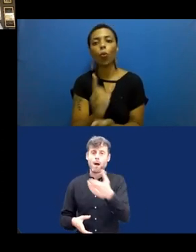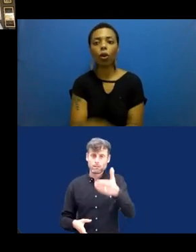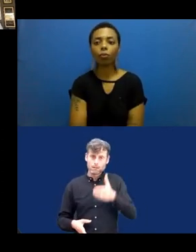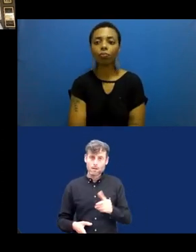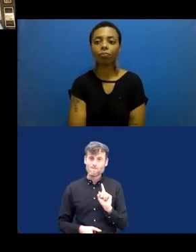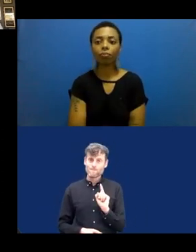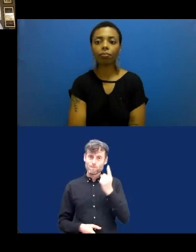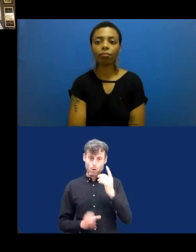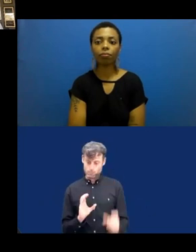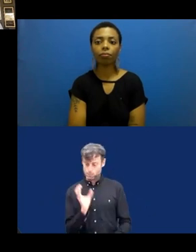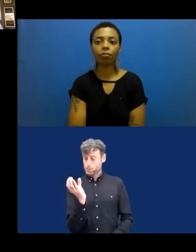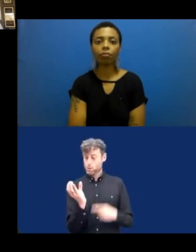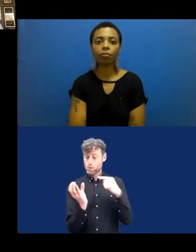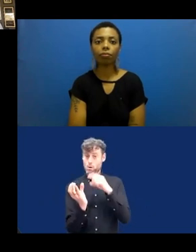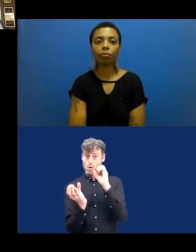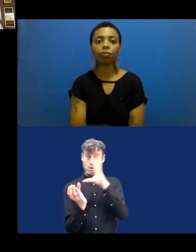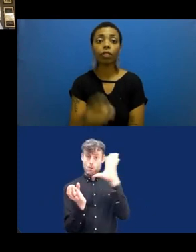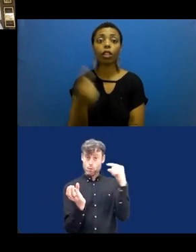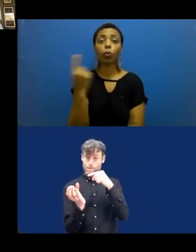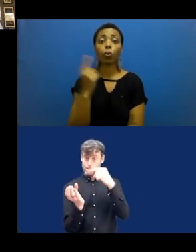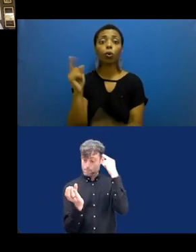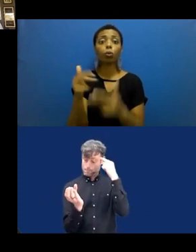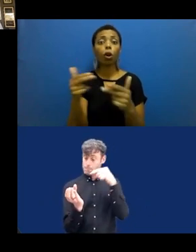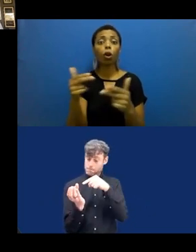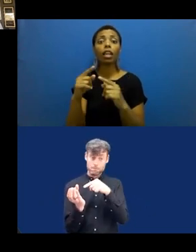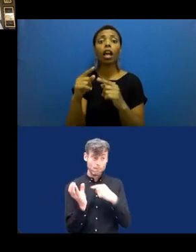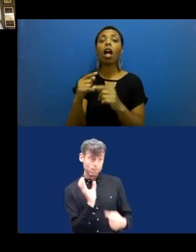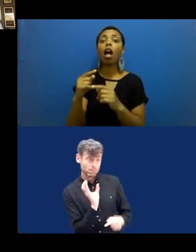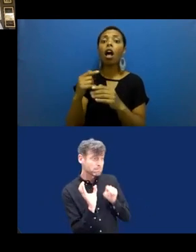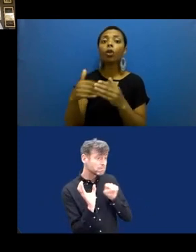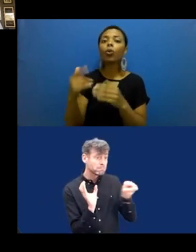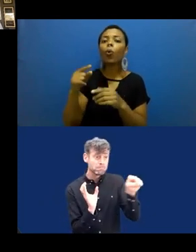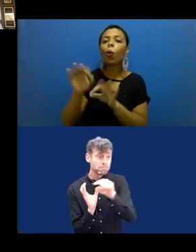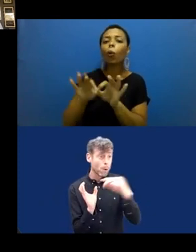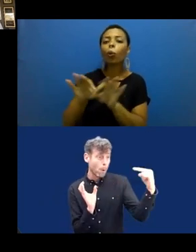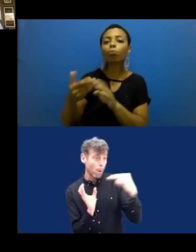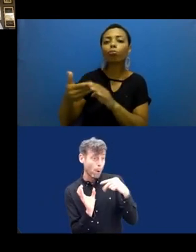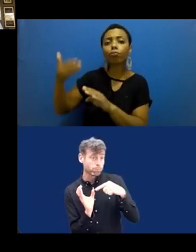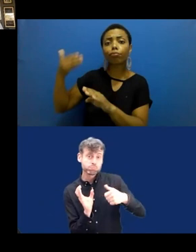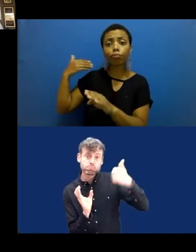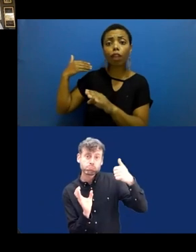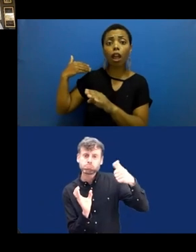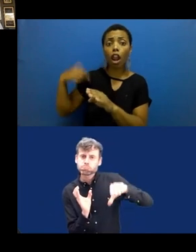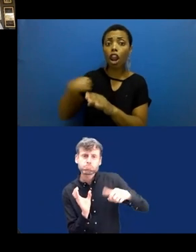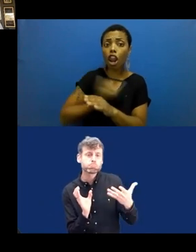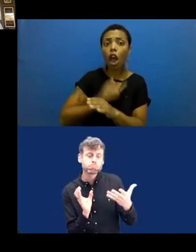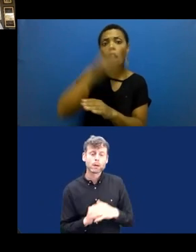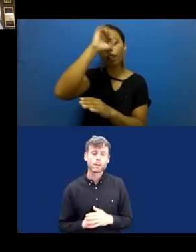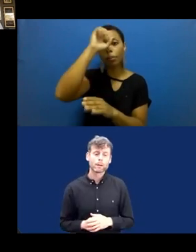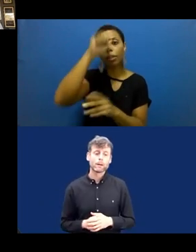From the past projects, we have learned some important lessons.